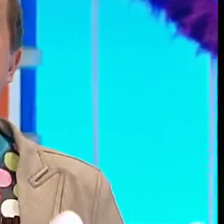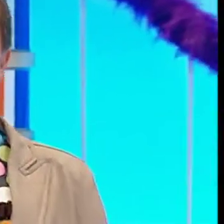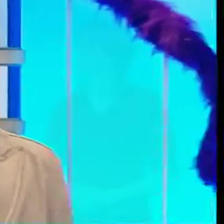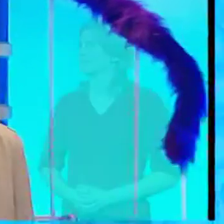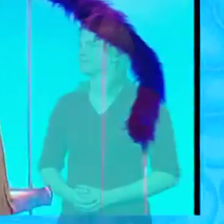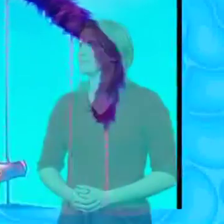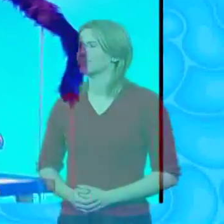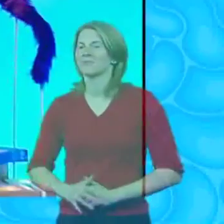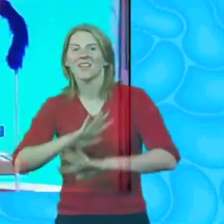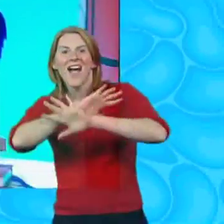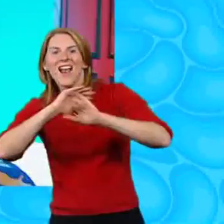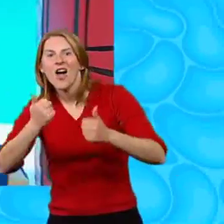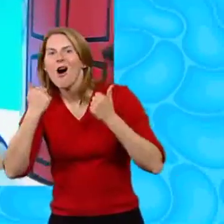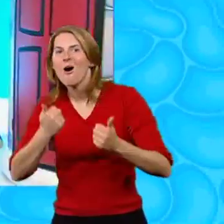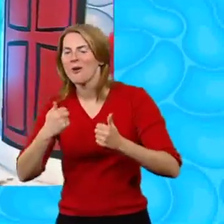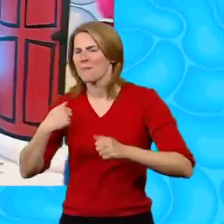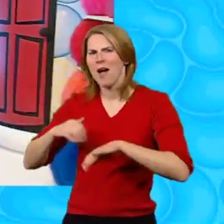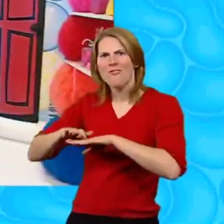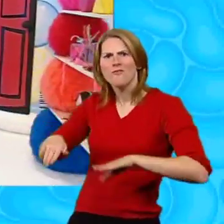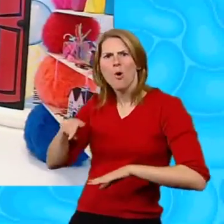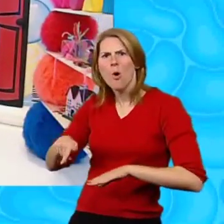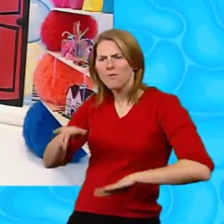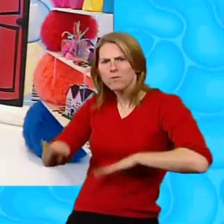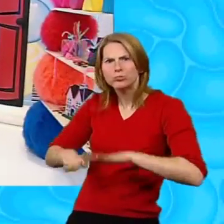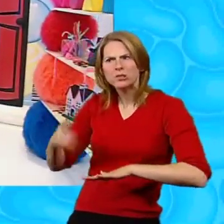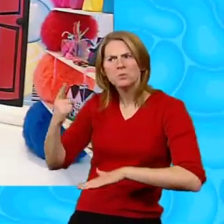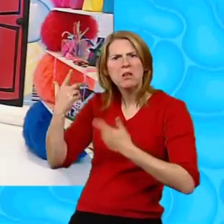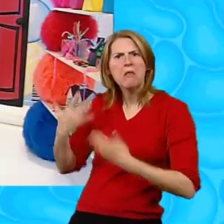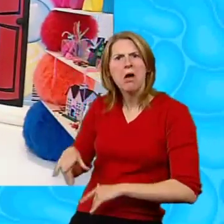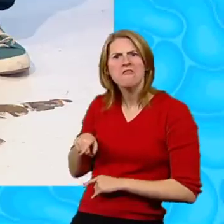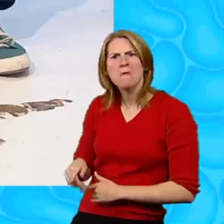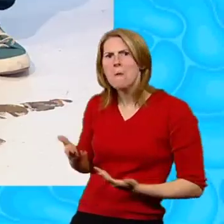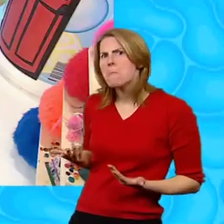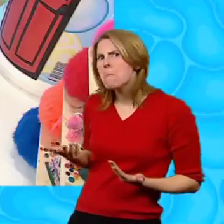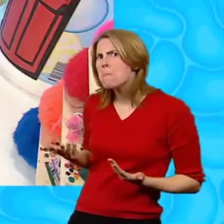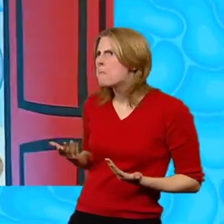Hello there, do you know someone's left footprints on my floor?